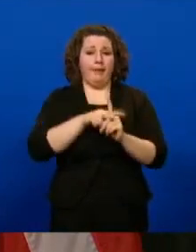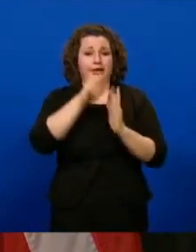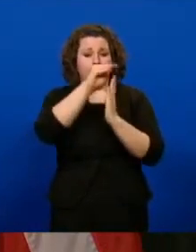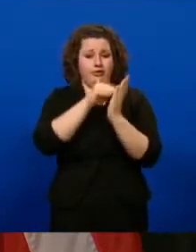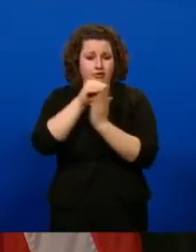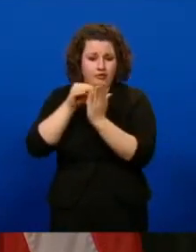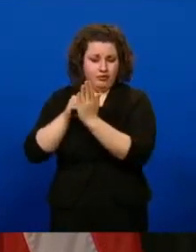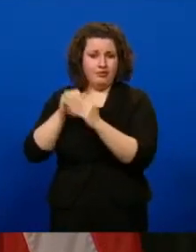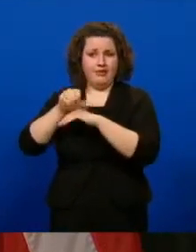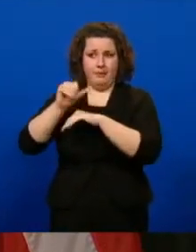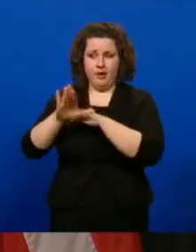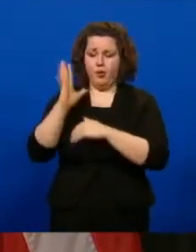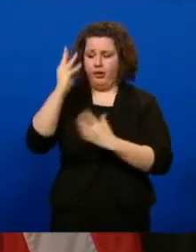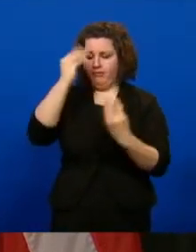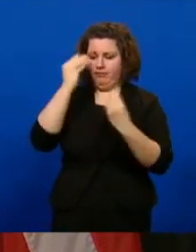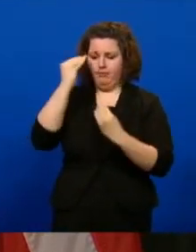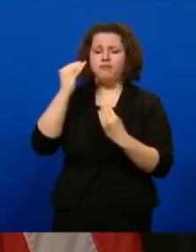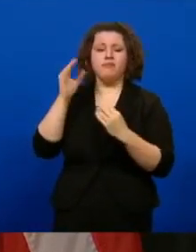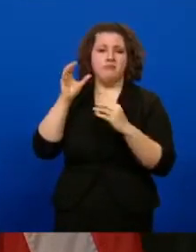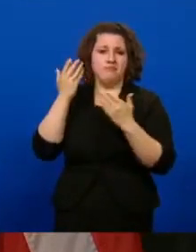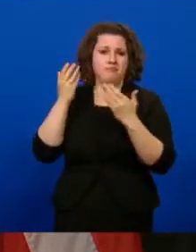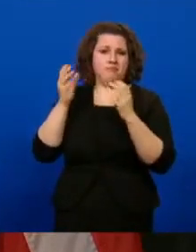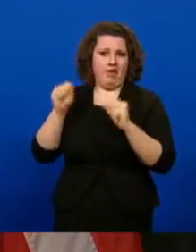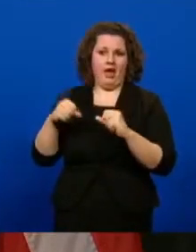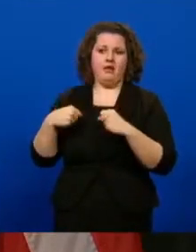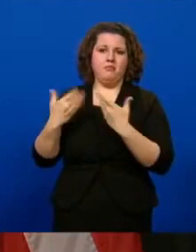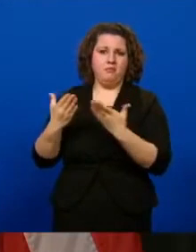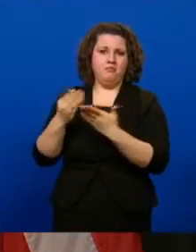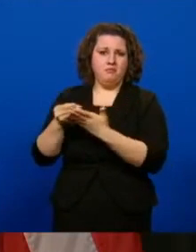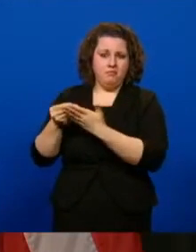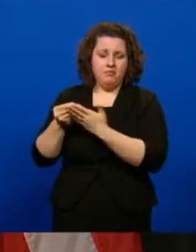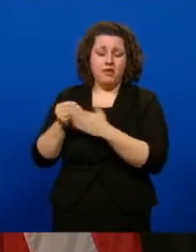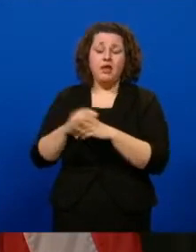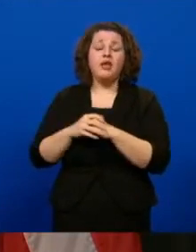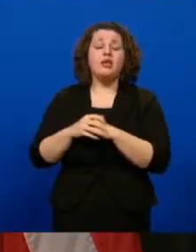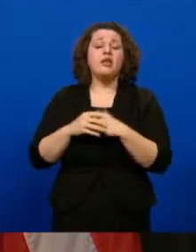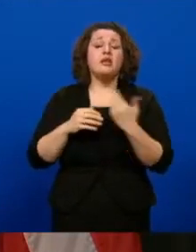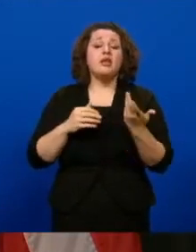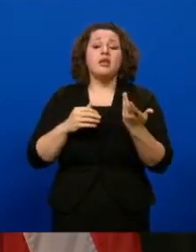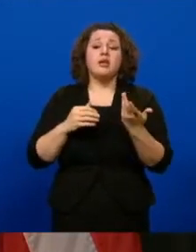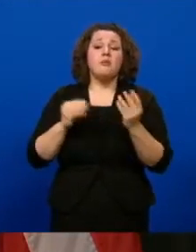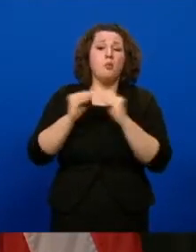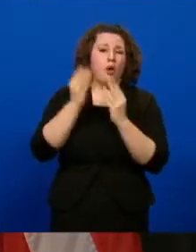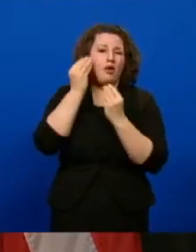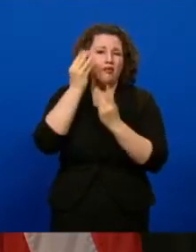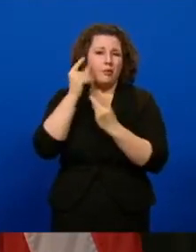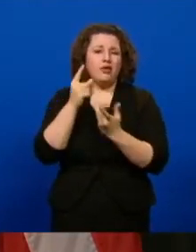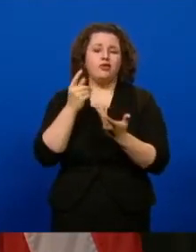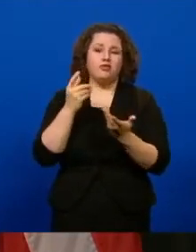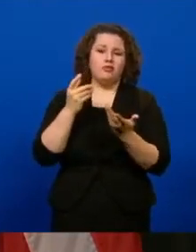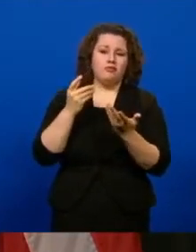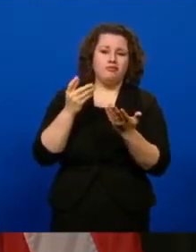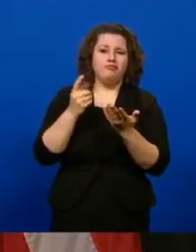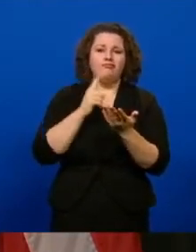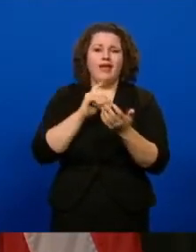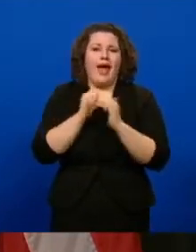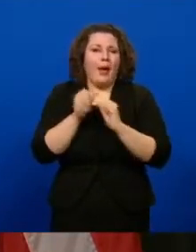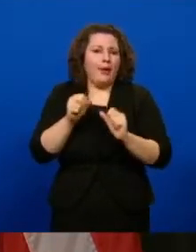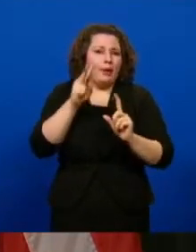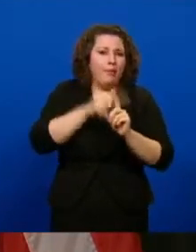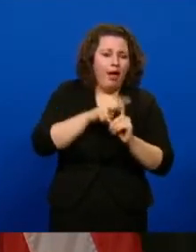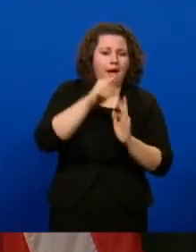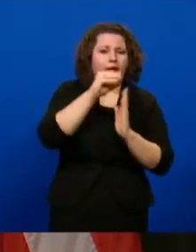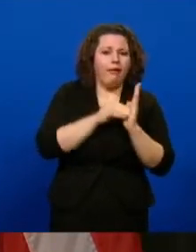that time will be considered for an award. And more information, including details about how to